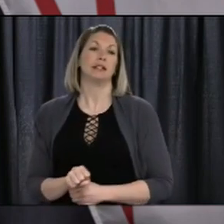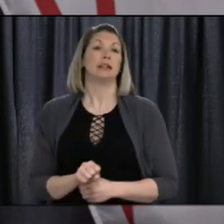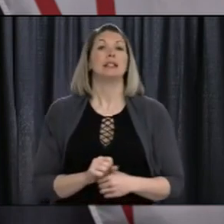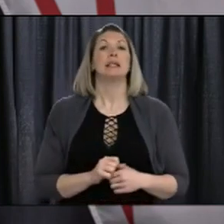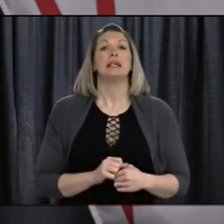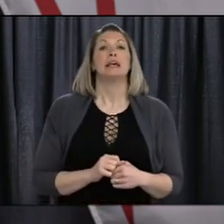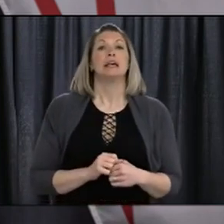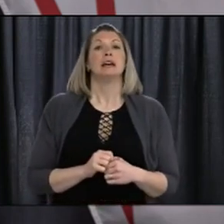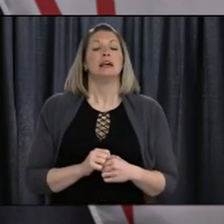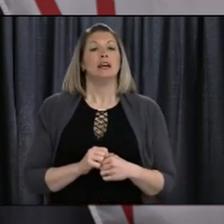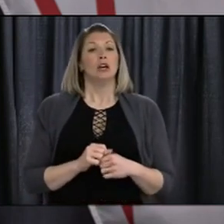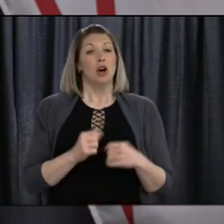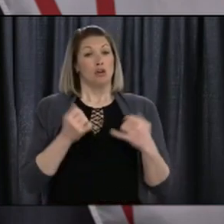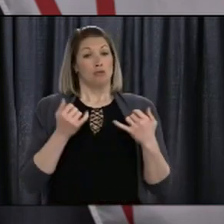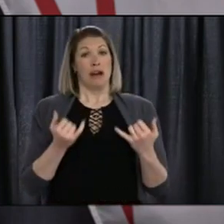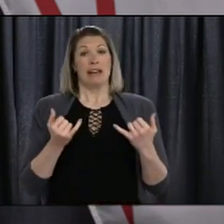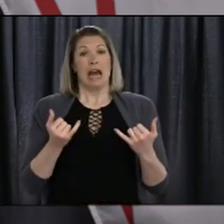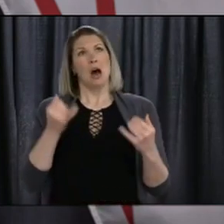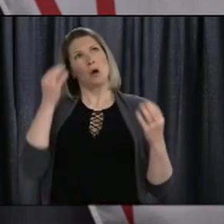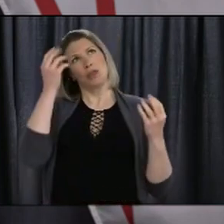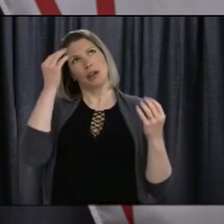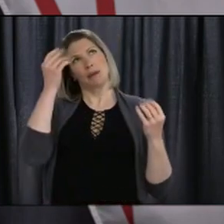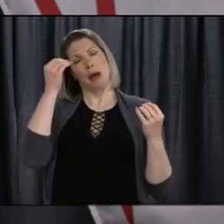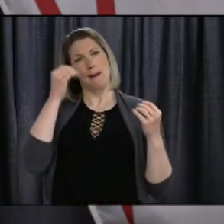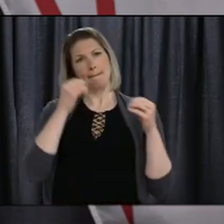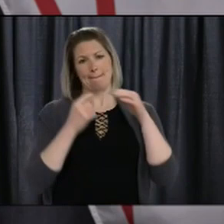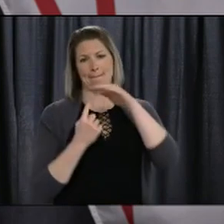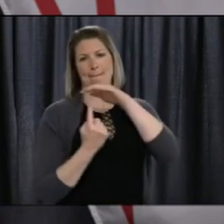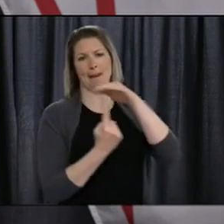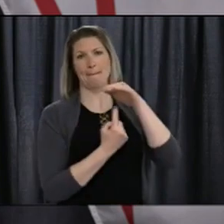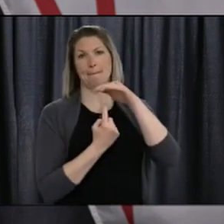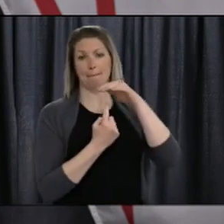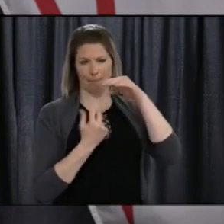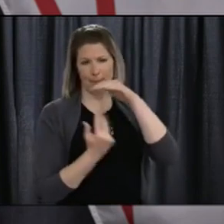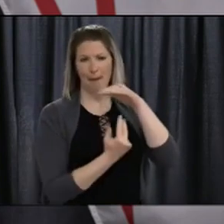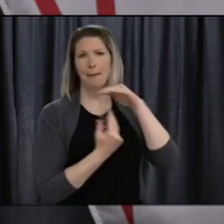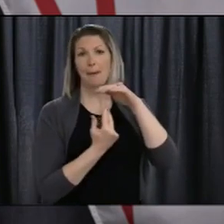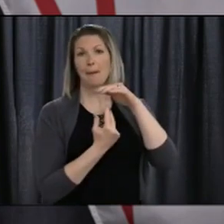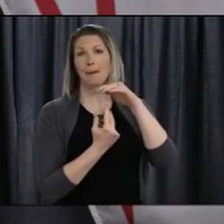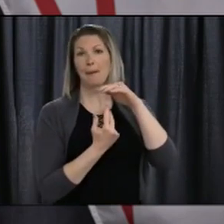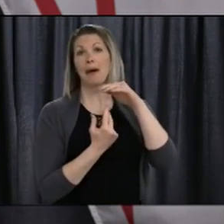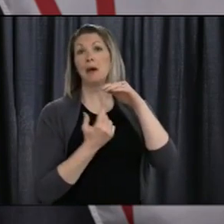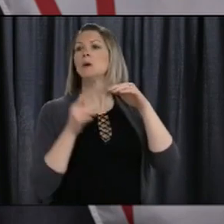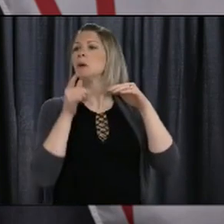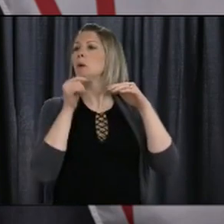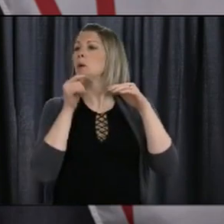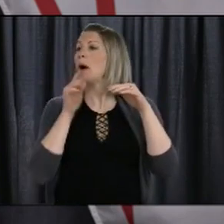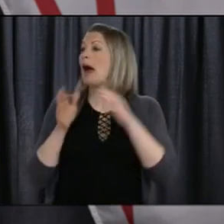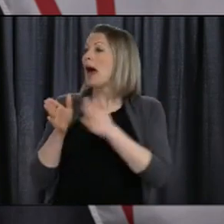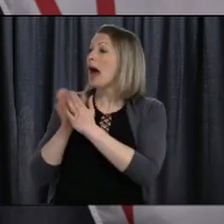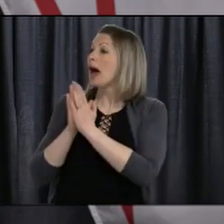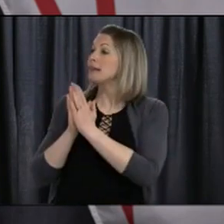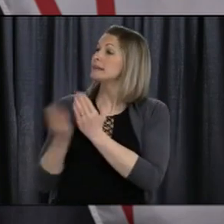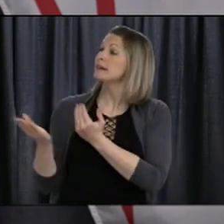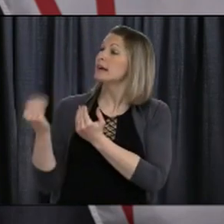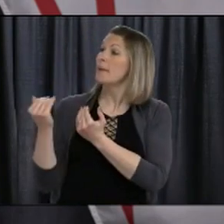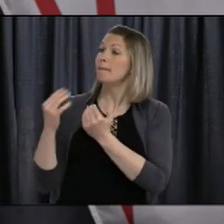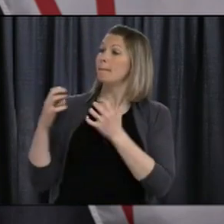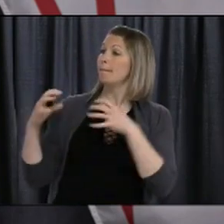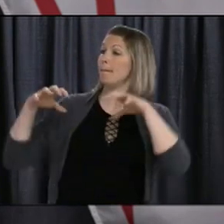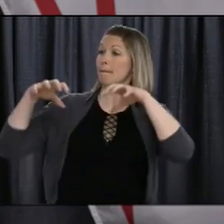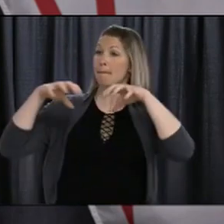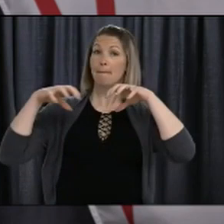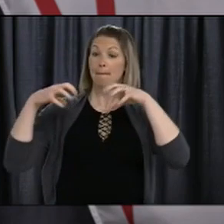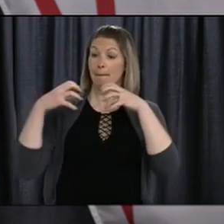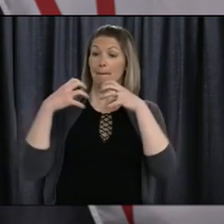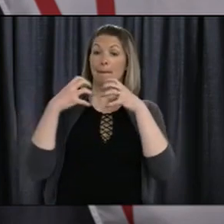to double our bubble, please remember this means joining with one other household or bubble only, not